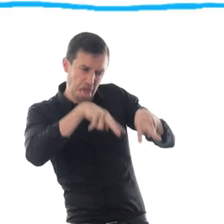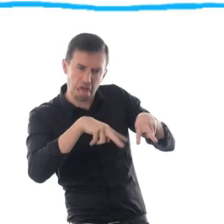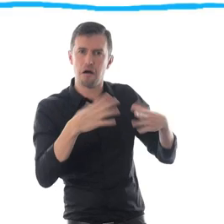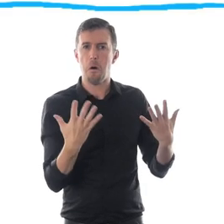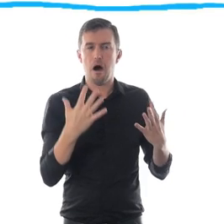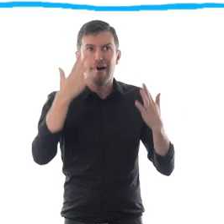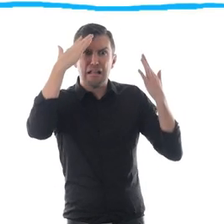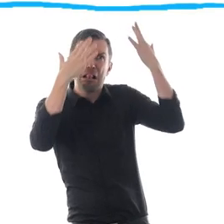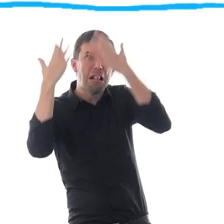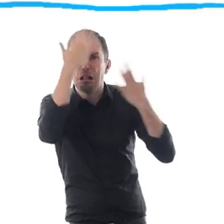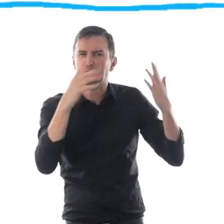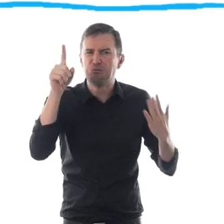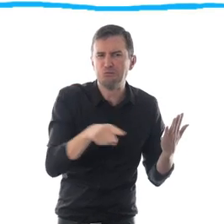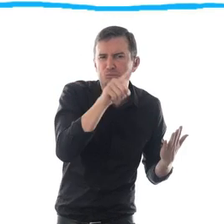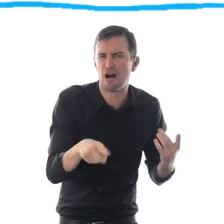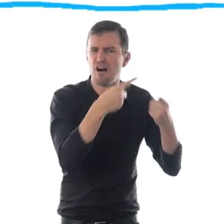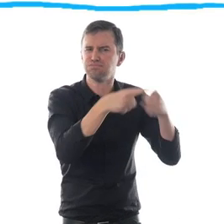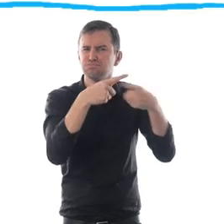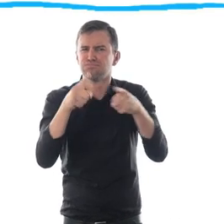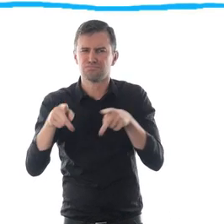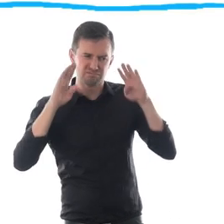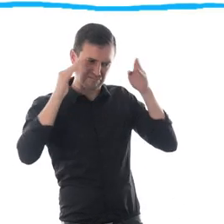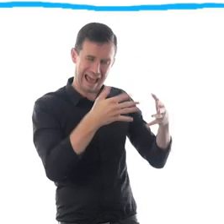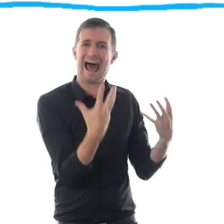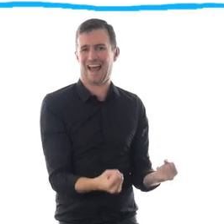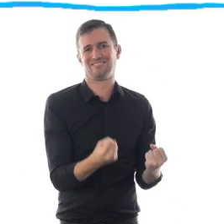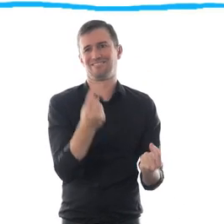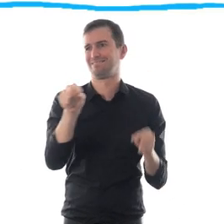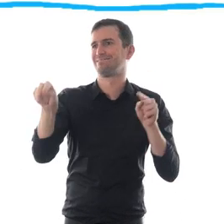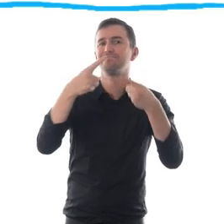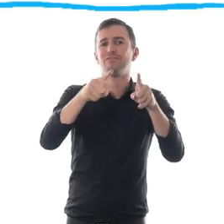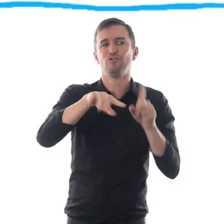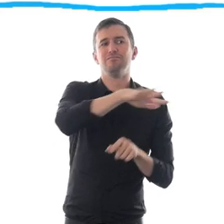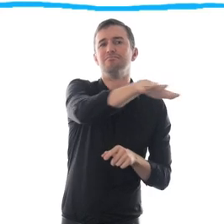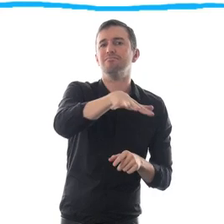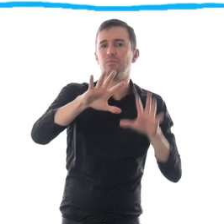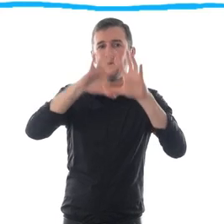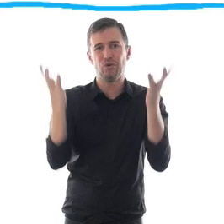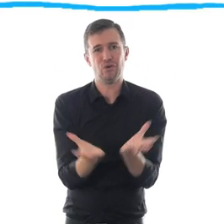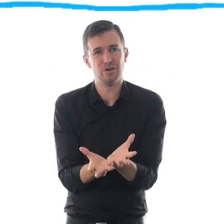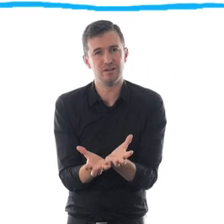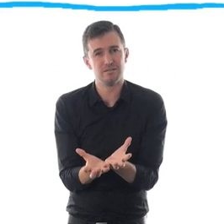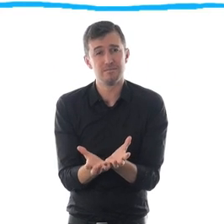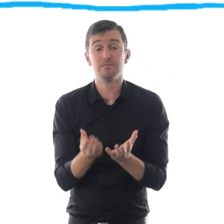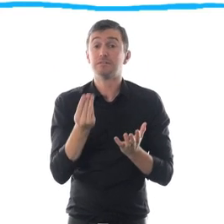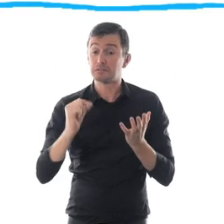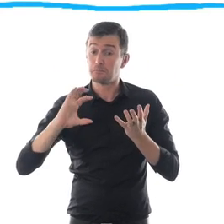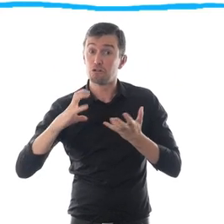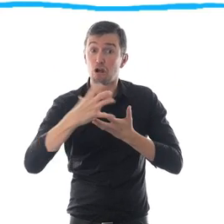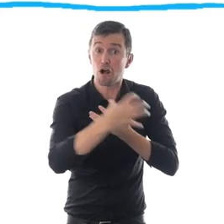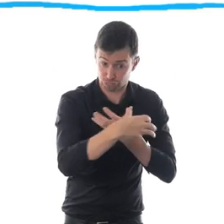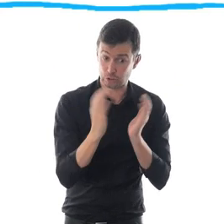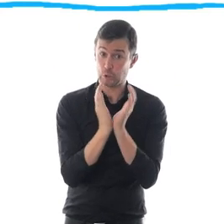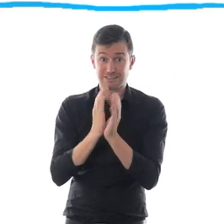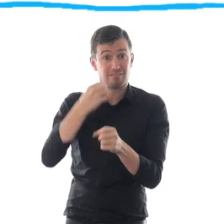disabilities still exist in many societies. In some countries where UNICEF works, there are people who think that disabilities occur